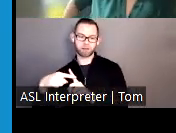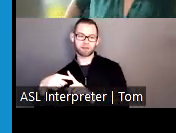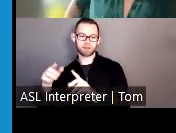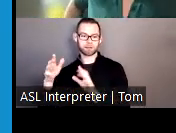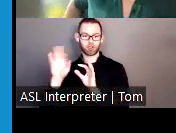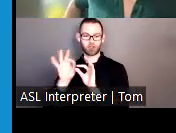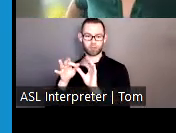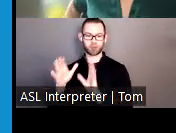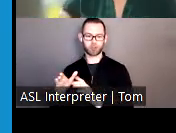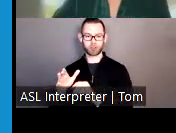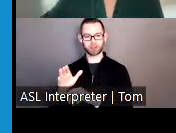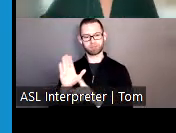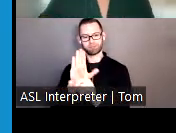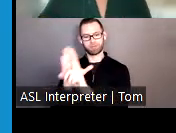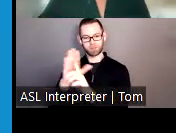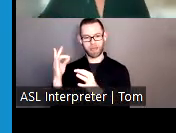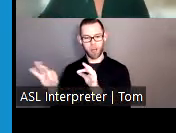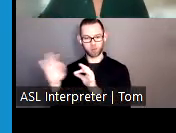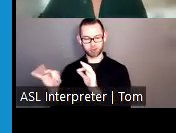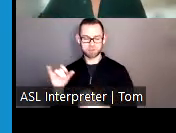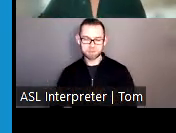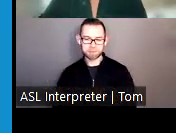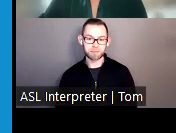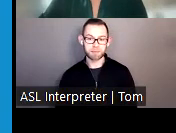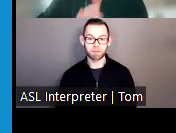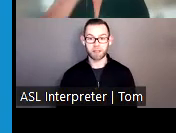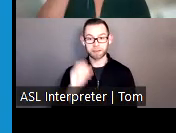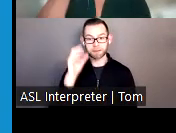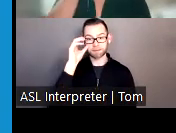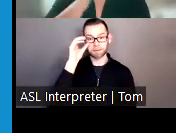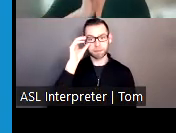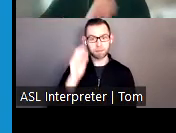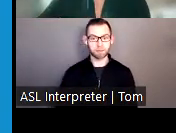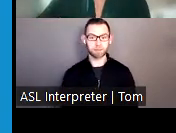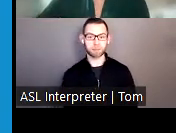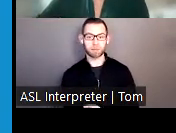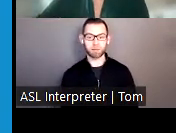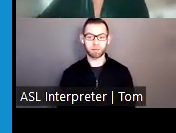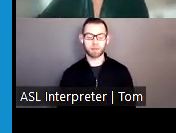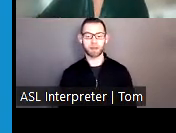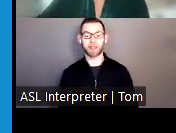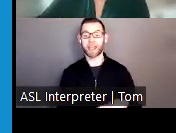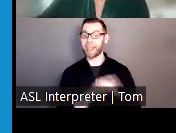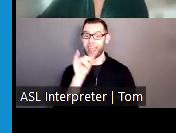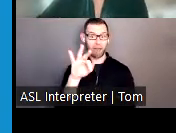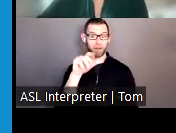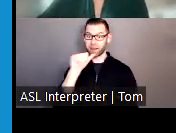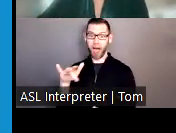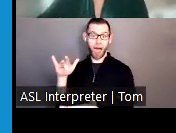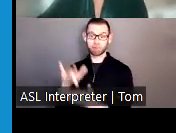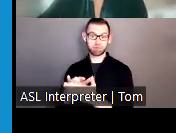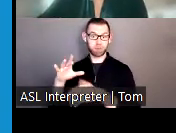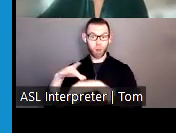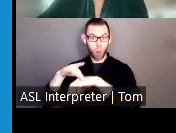If you dialed in to participate, you automatically join the audio channel and cannot listen